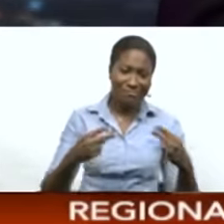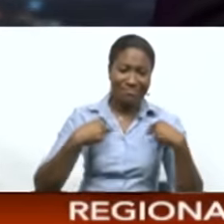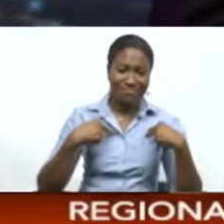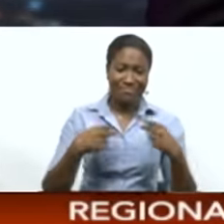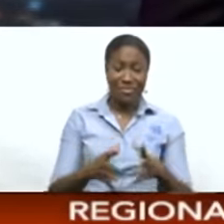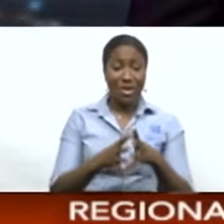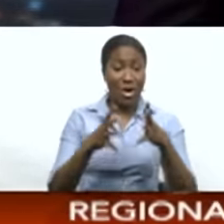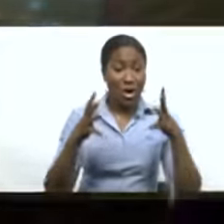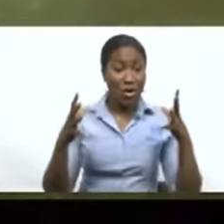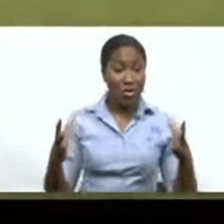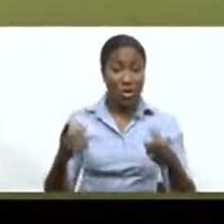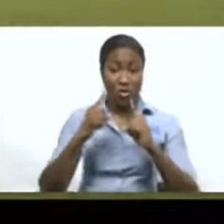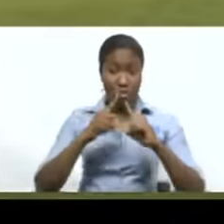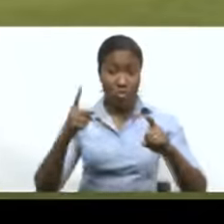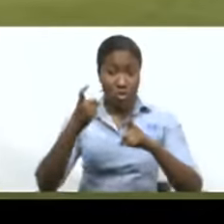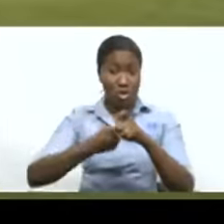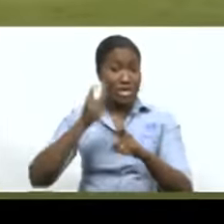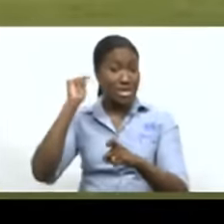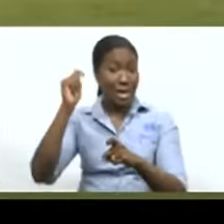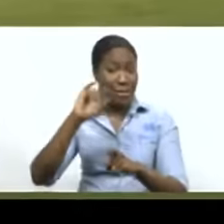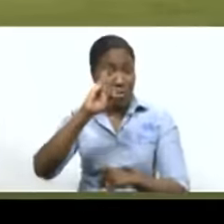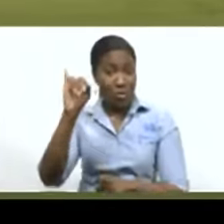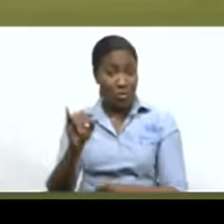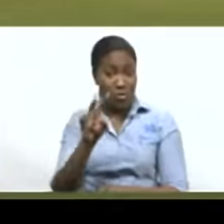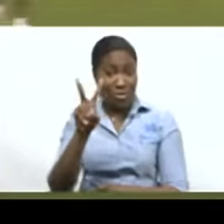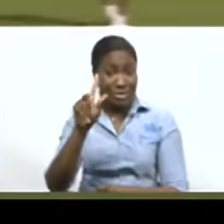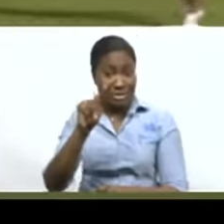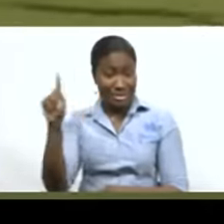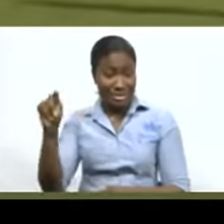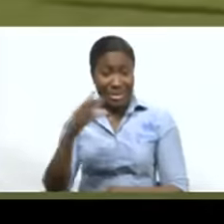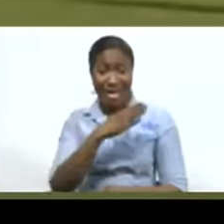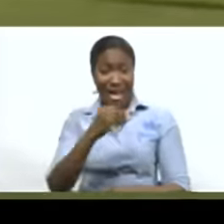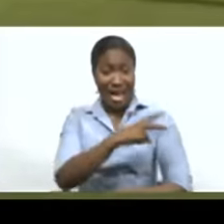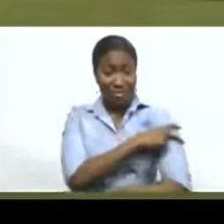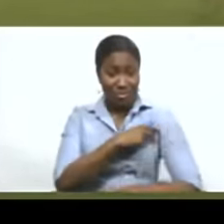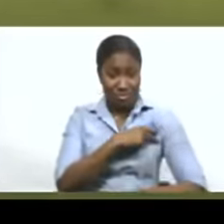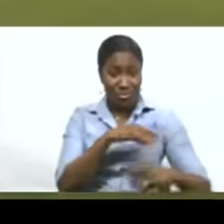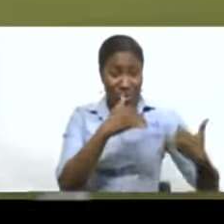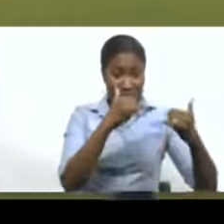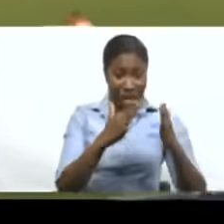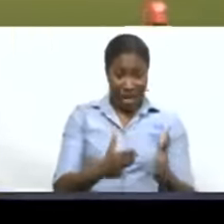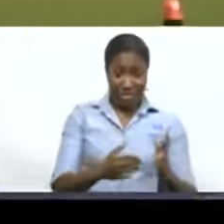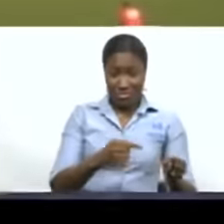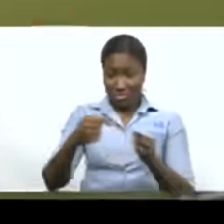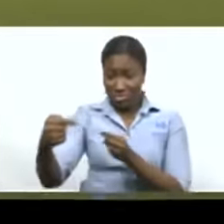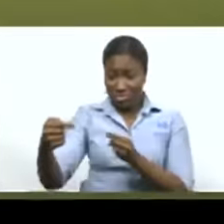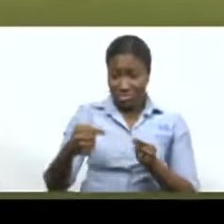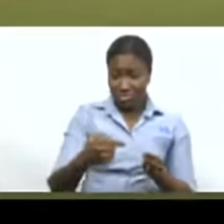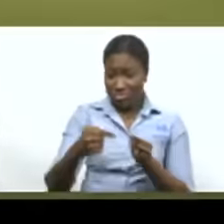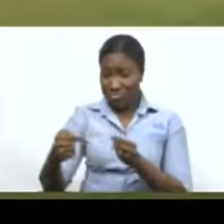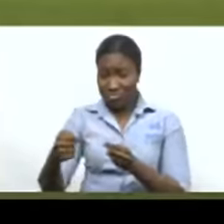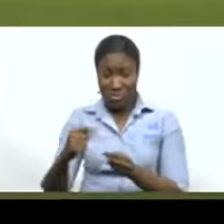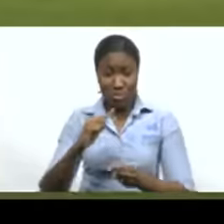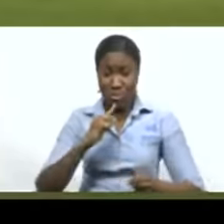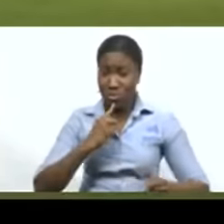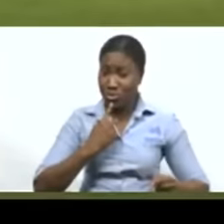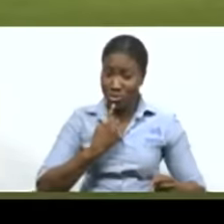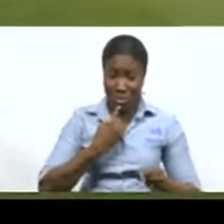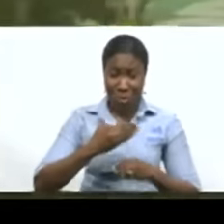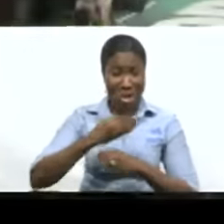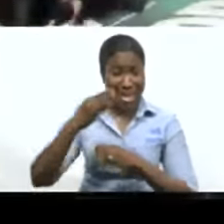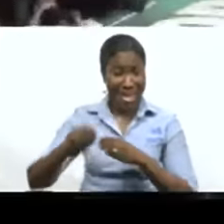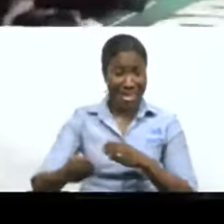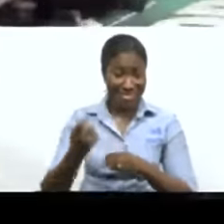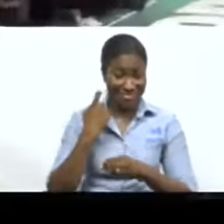highlights out of Tobago. Juventus TT and the Defense Force past players, they took the Masters tournament there by storm on the weekend.